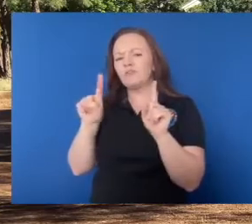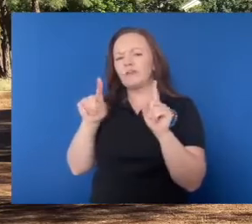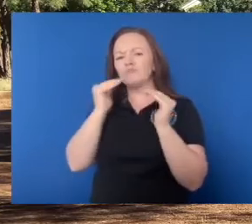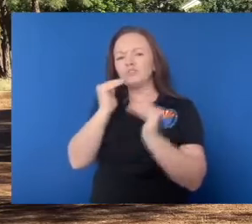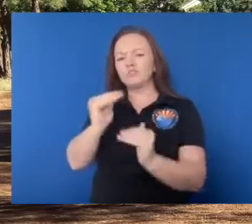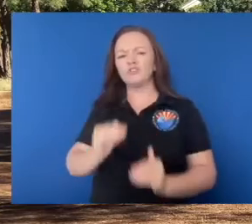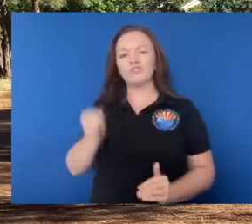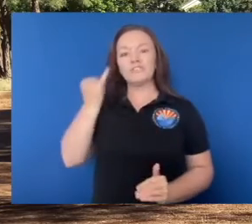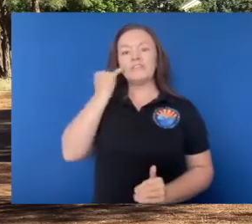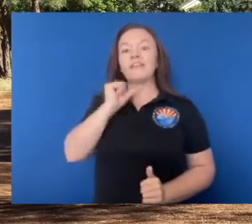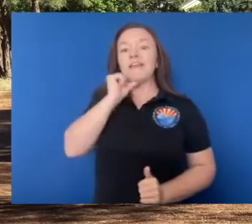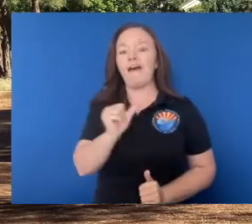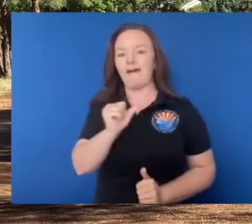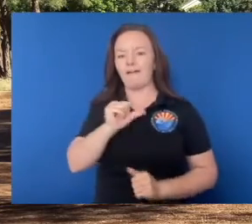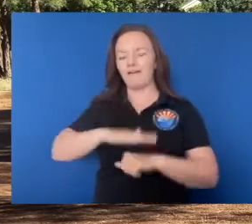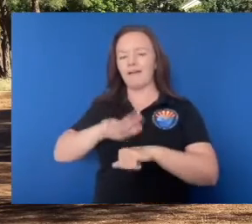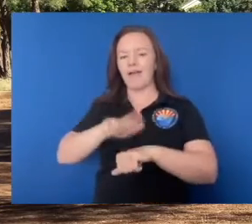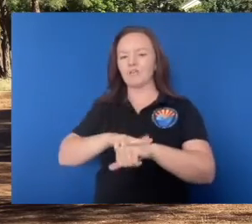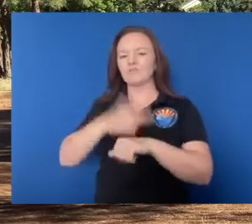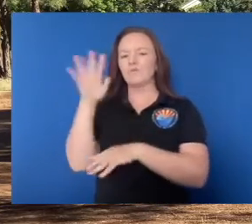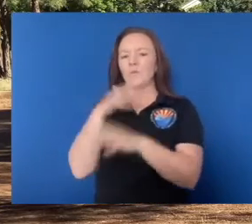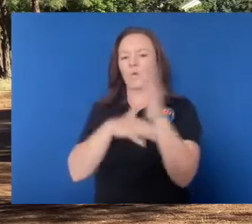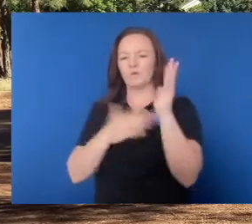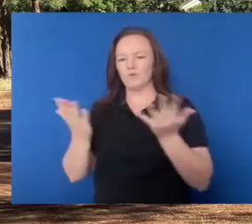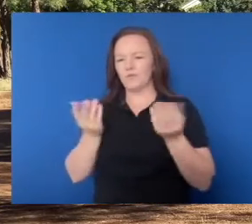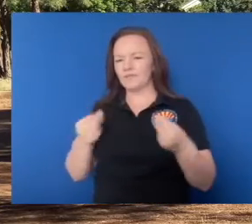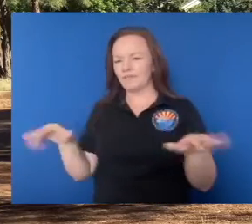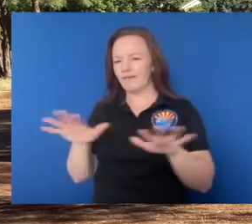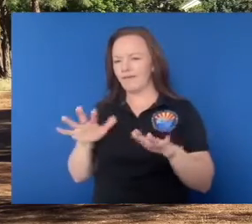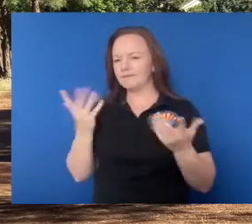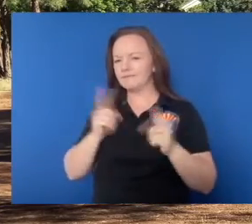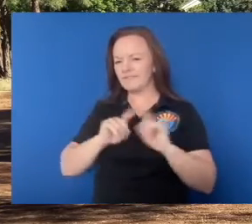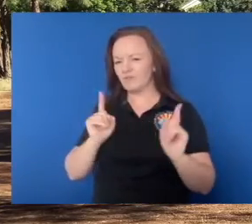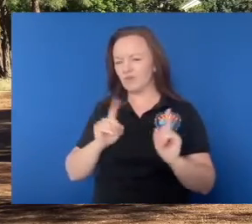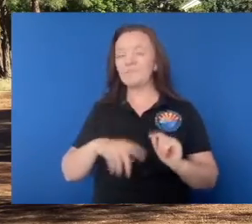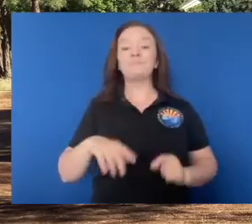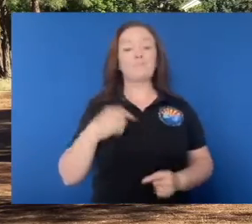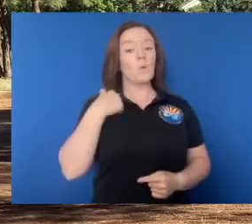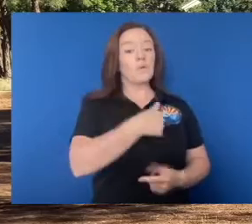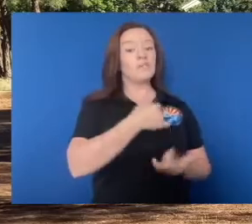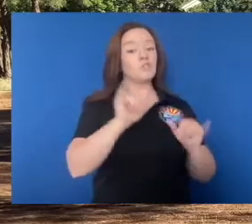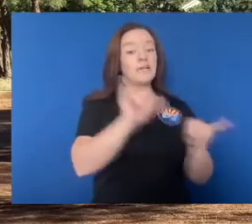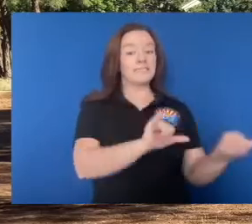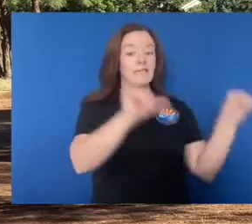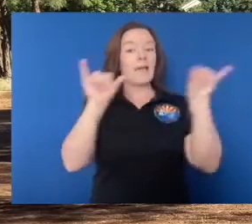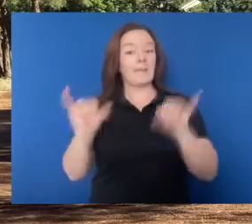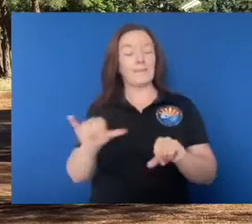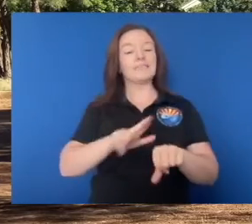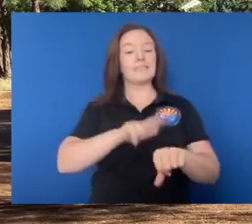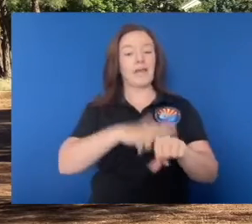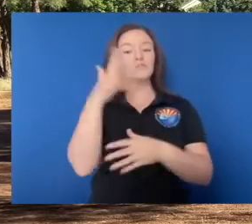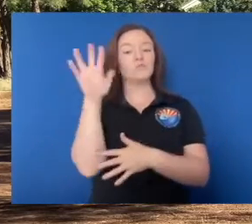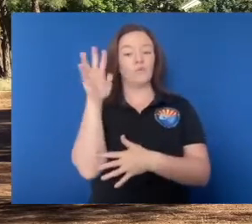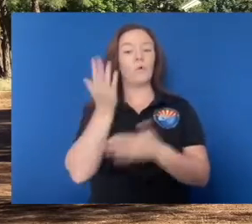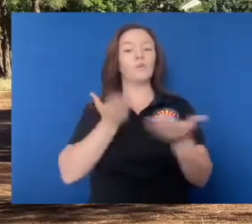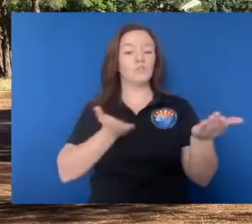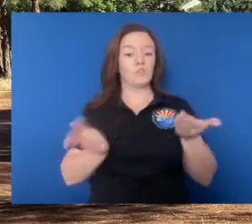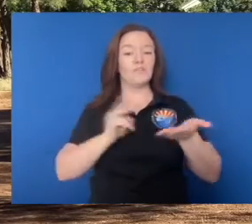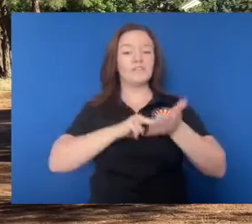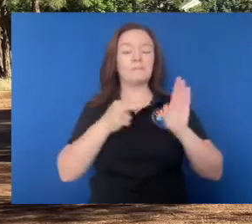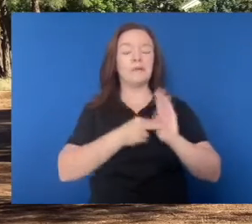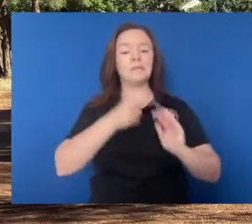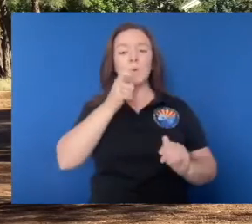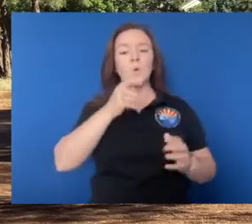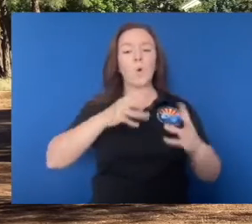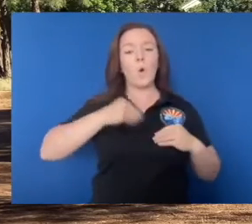off the forest? You know, we tried to make ours as similar to the forest restrictions as we could so that homeowners and visitors